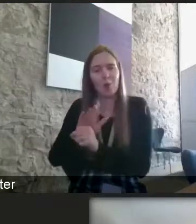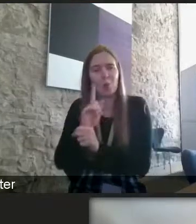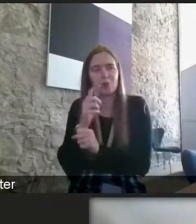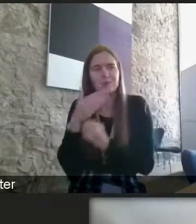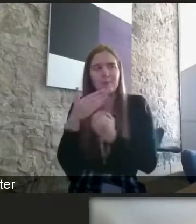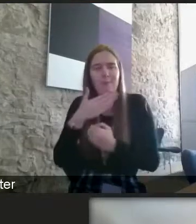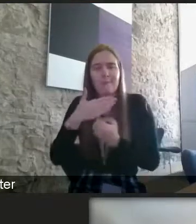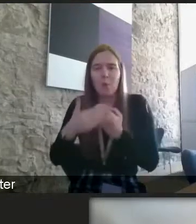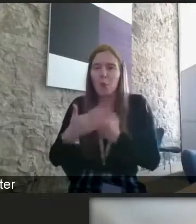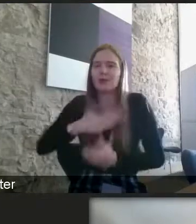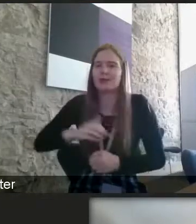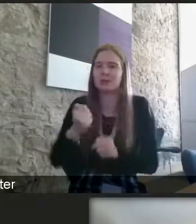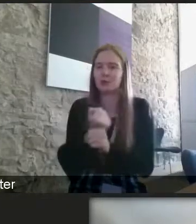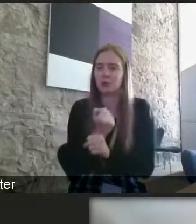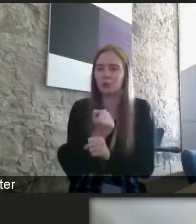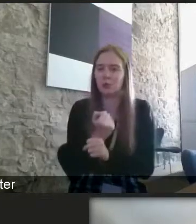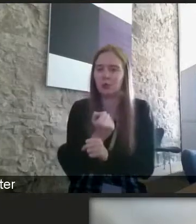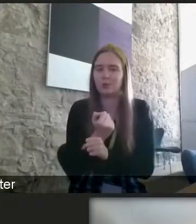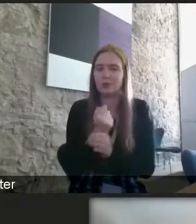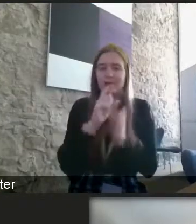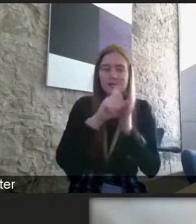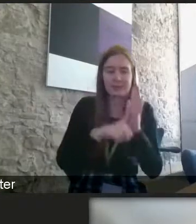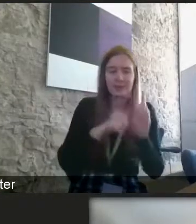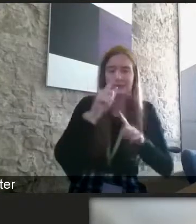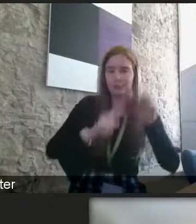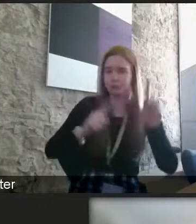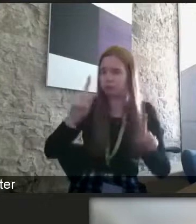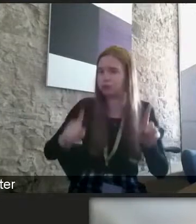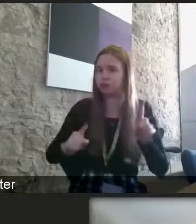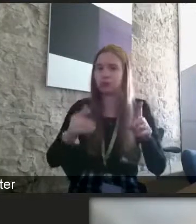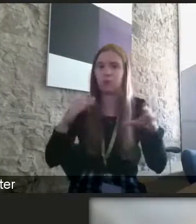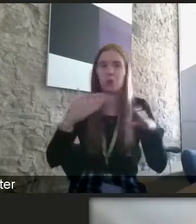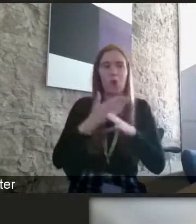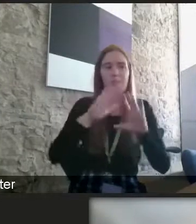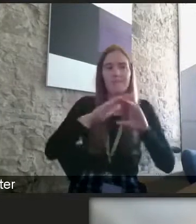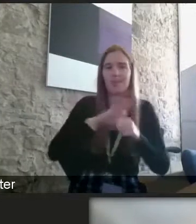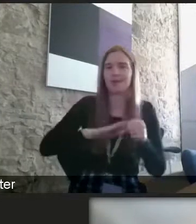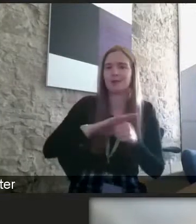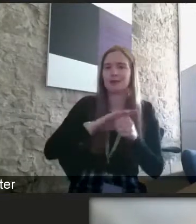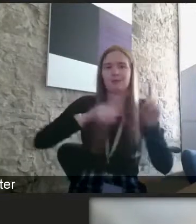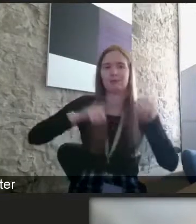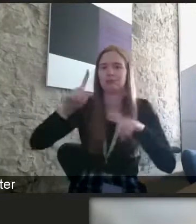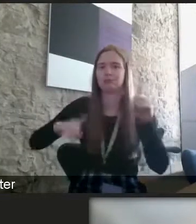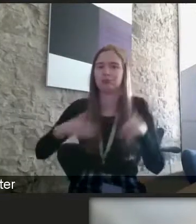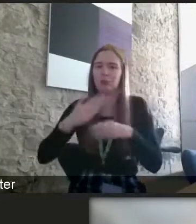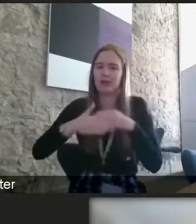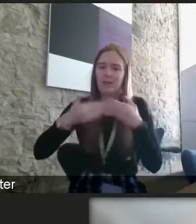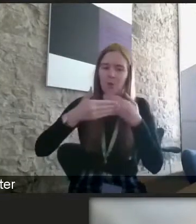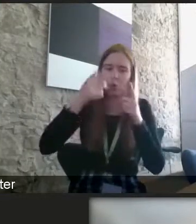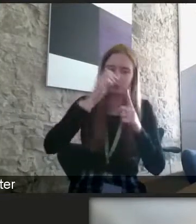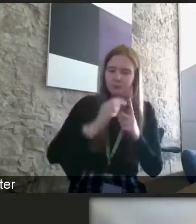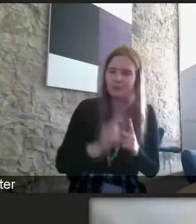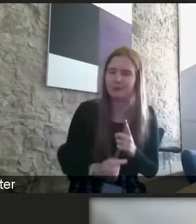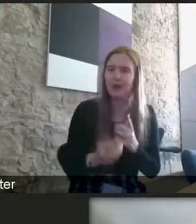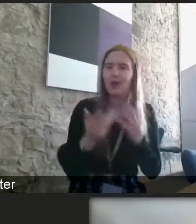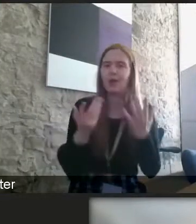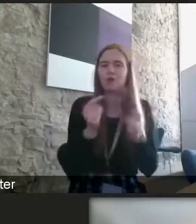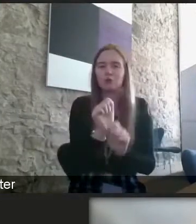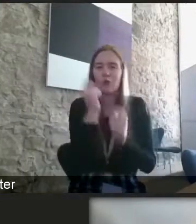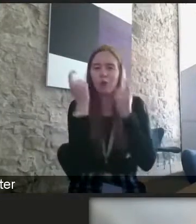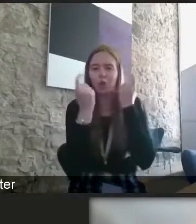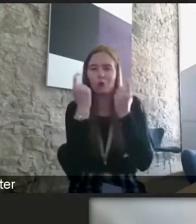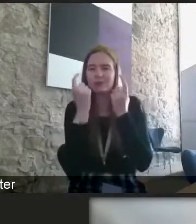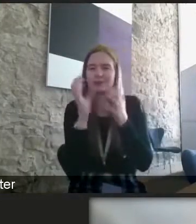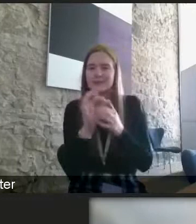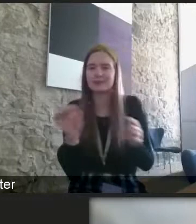because i said each disability is different each workplace will be different do we need to look at that a little bit more in detail or what are your thoughts around that